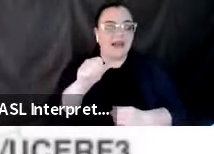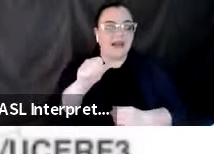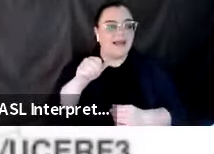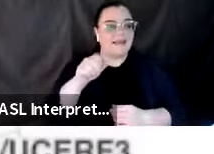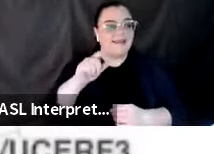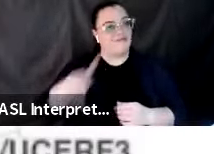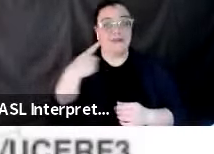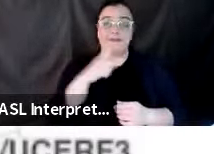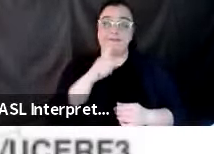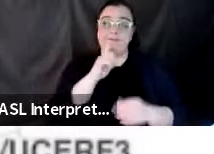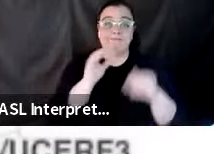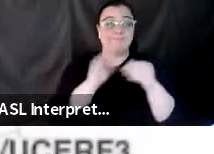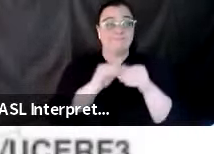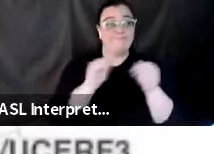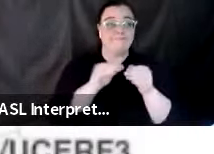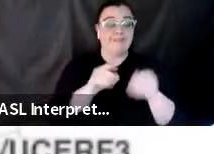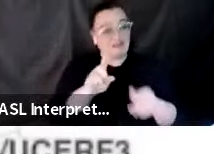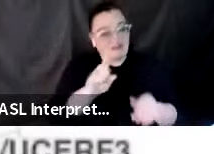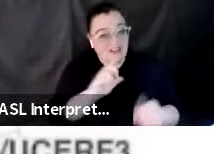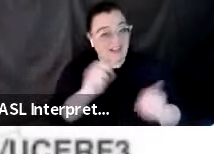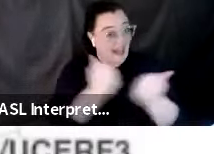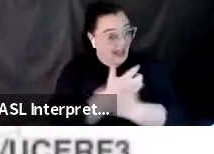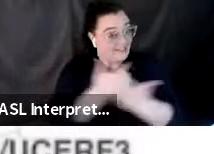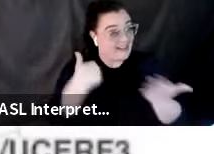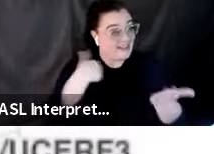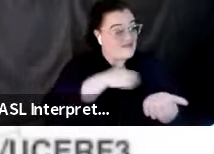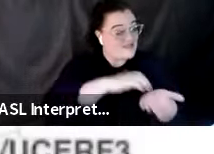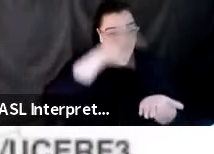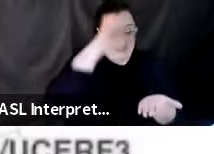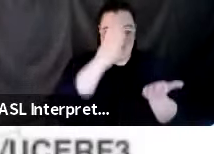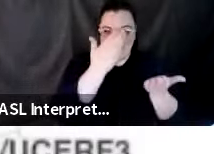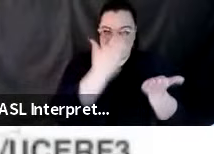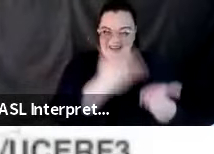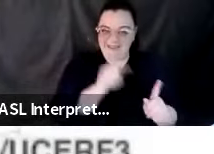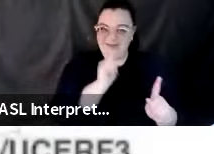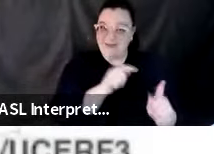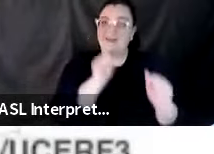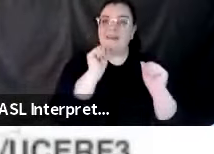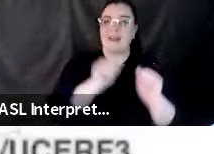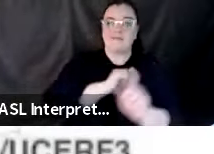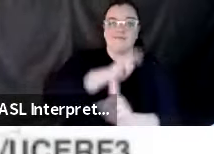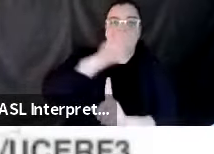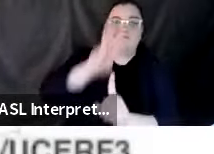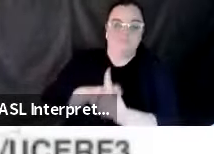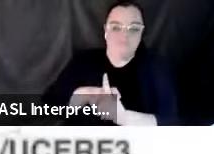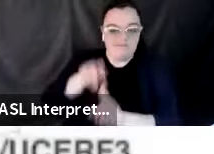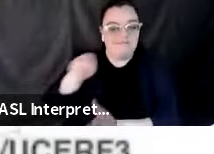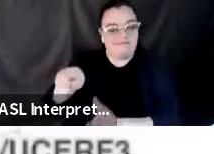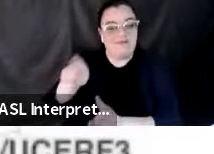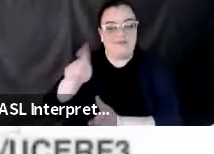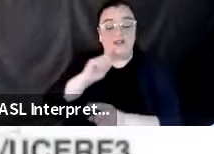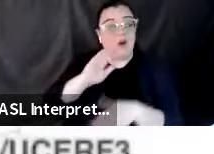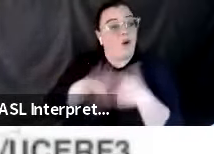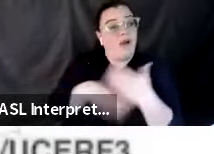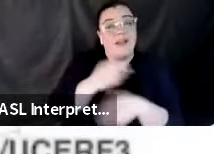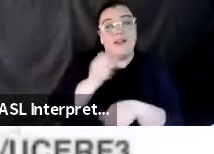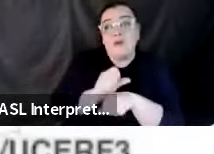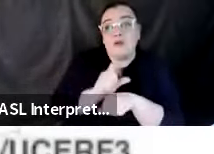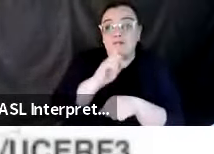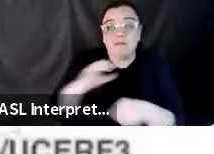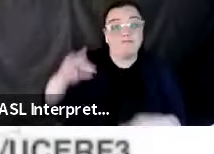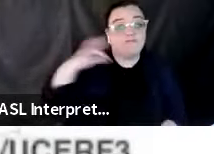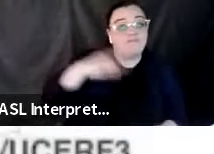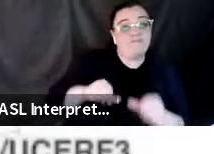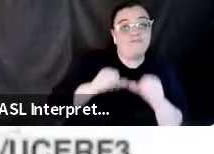service. What we learned here can be applied and, and, uh, all the work done was really useful in, uh, in